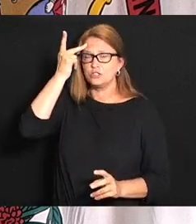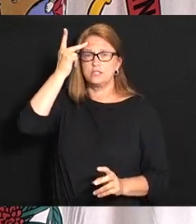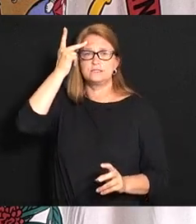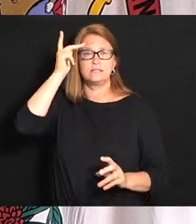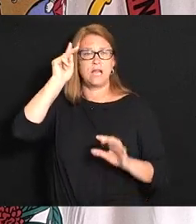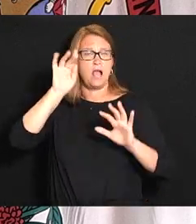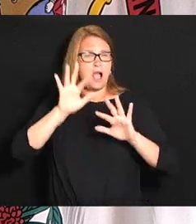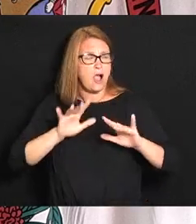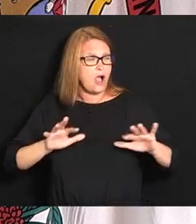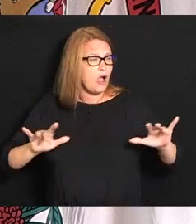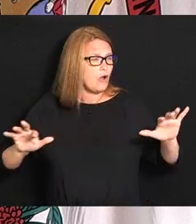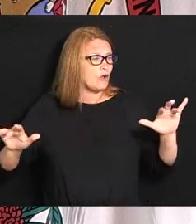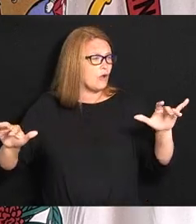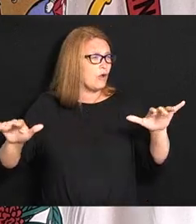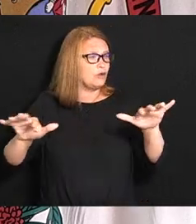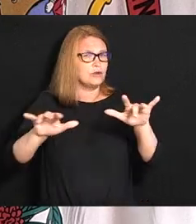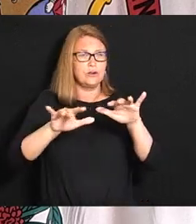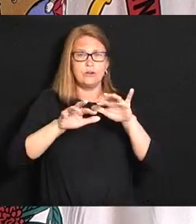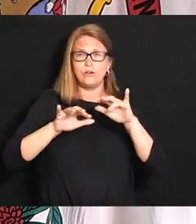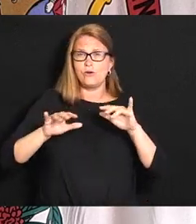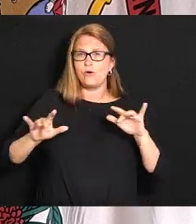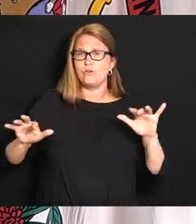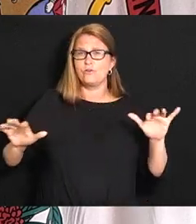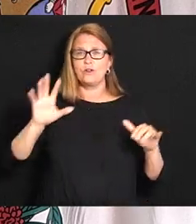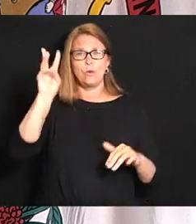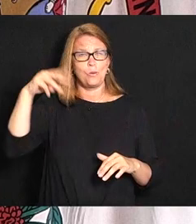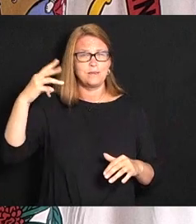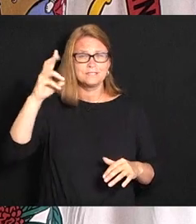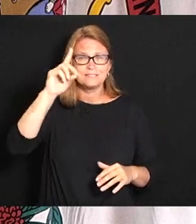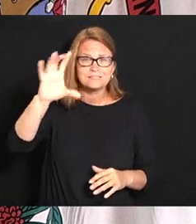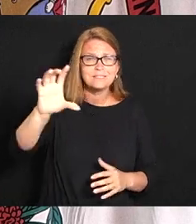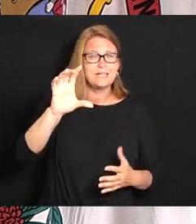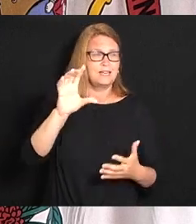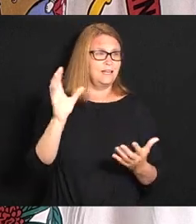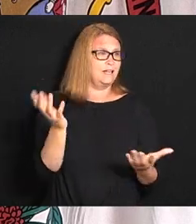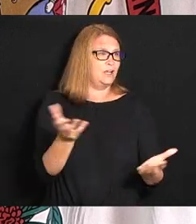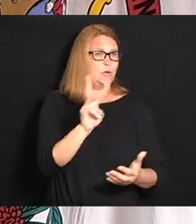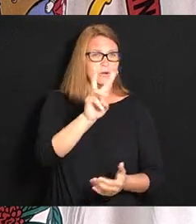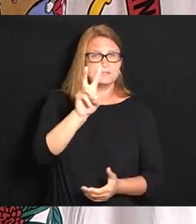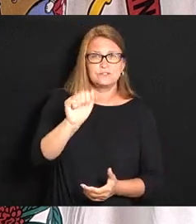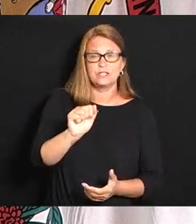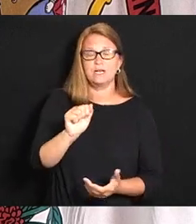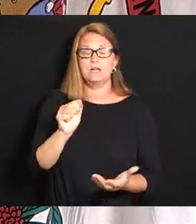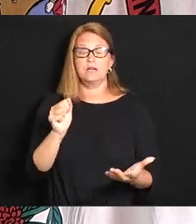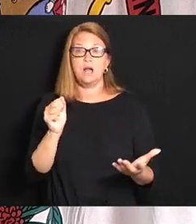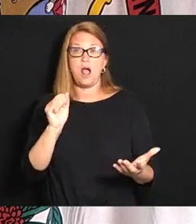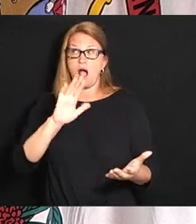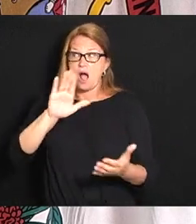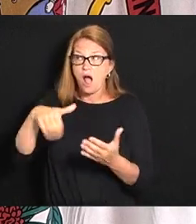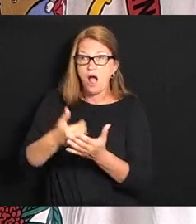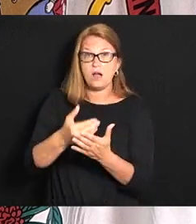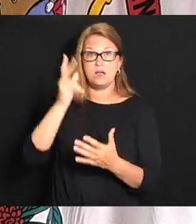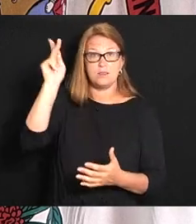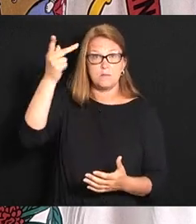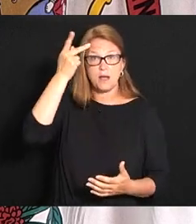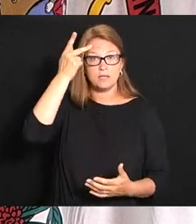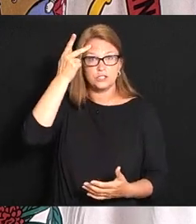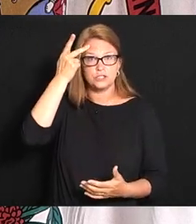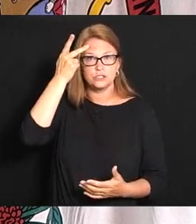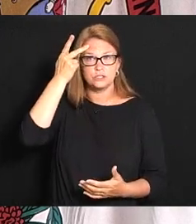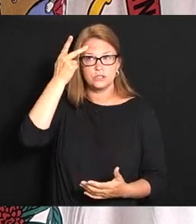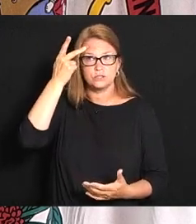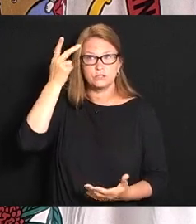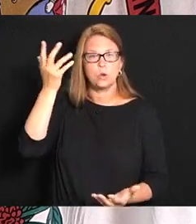over this place politicians running all over DC and all those politicians are going to first and foremost